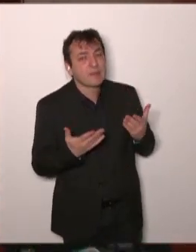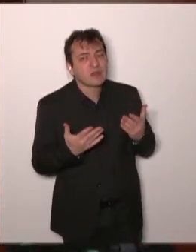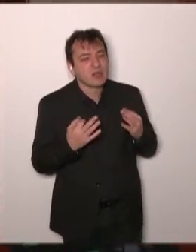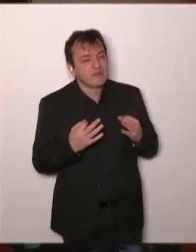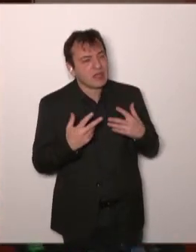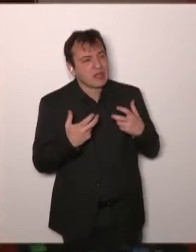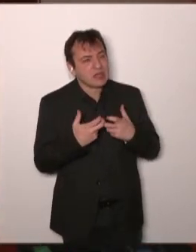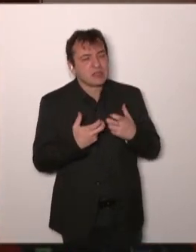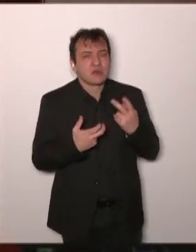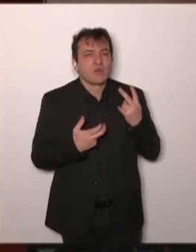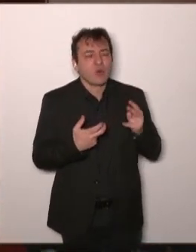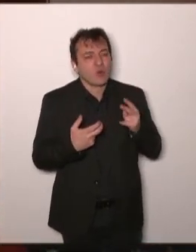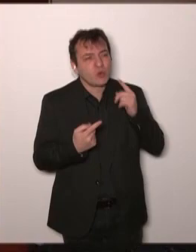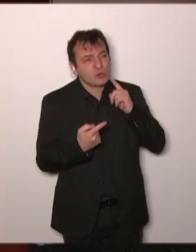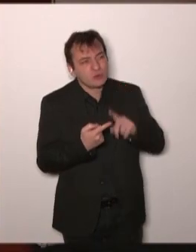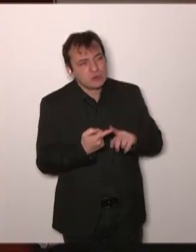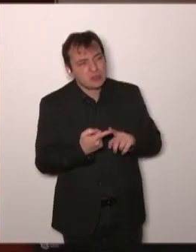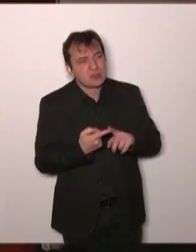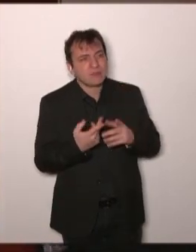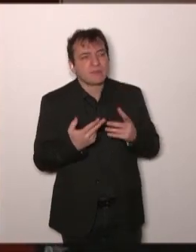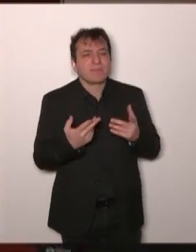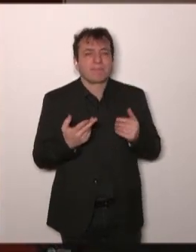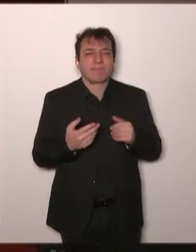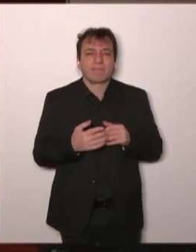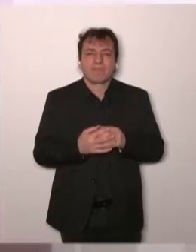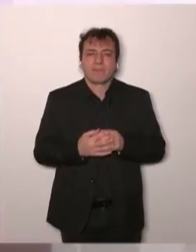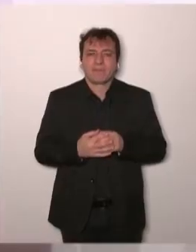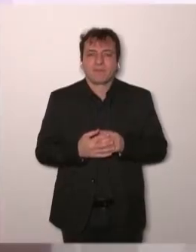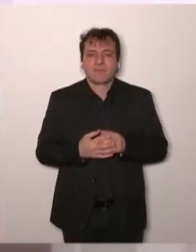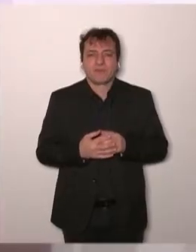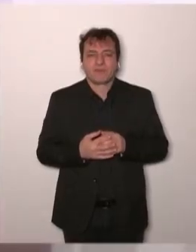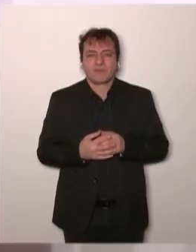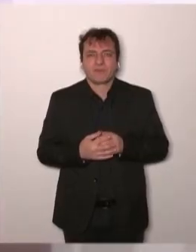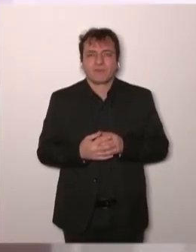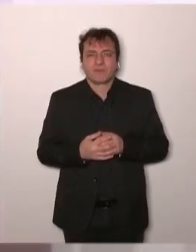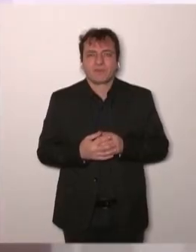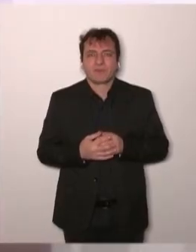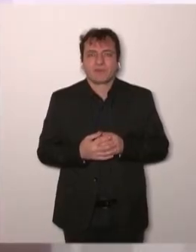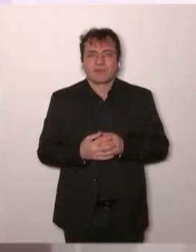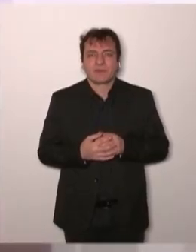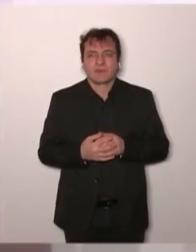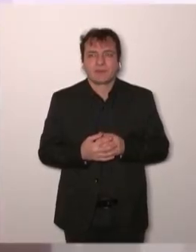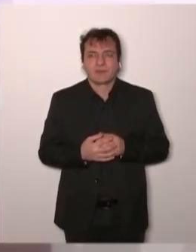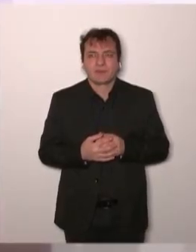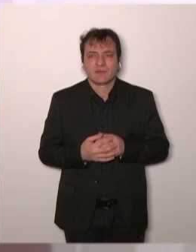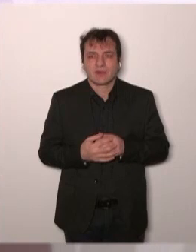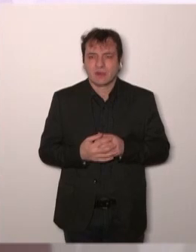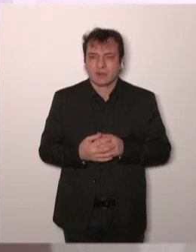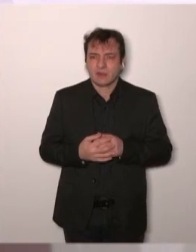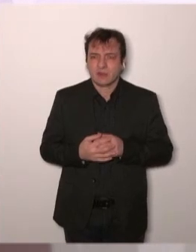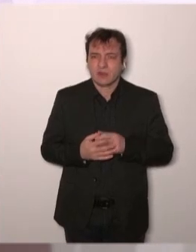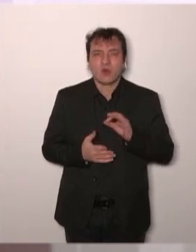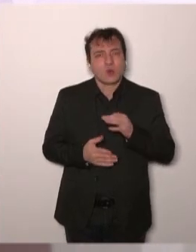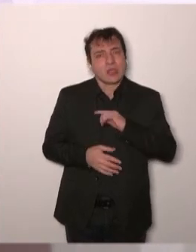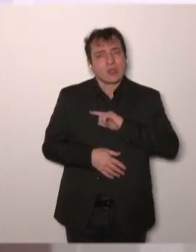like radiology? Yes, for instance, we are asking, I guess, we should be asking as a community, the same type of